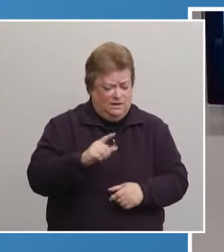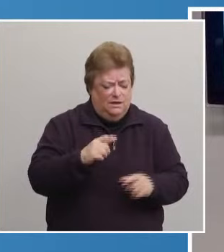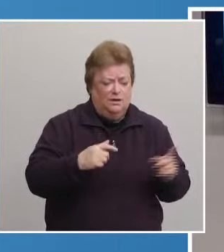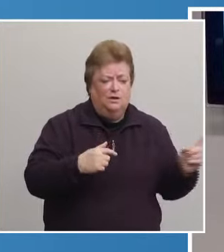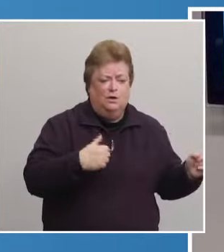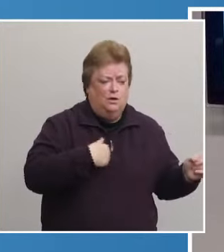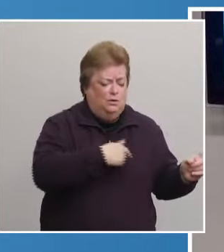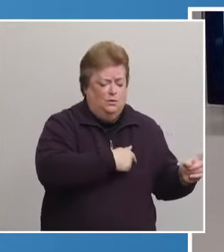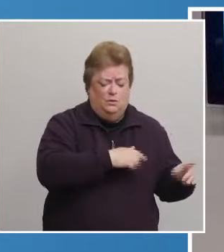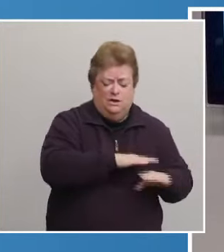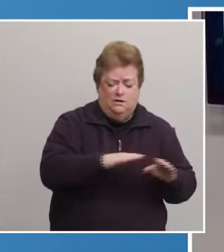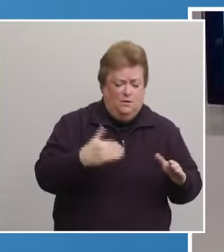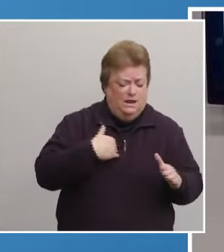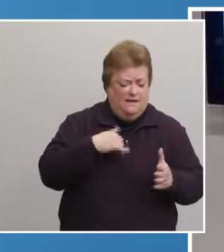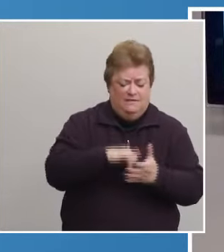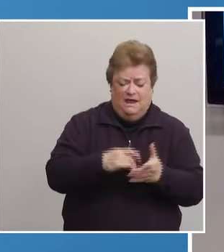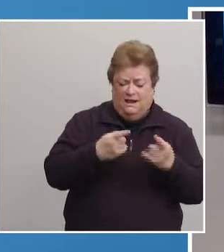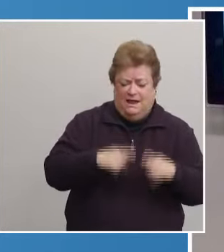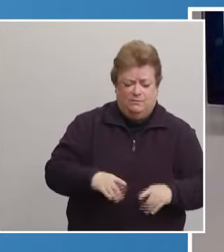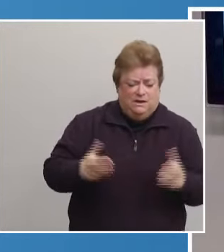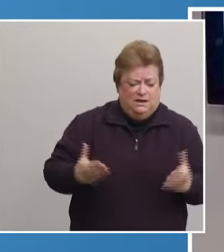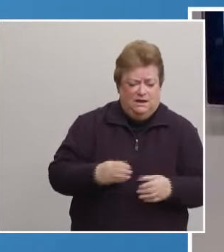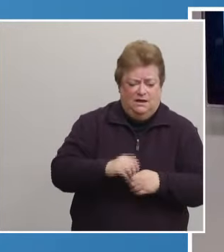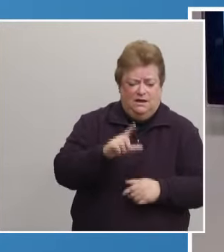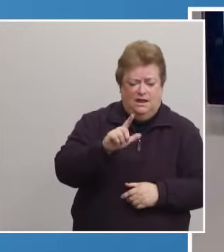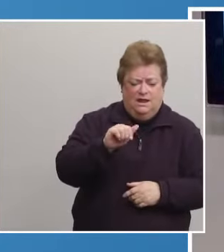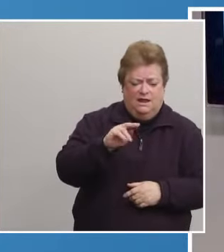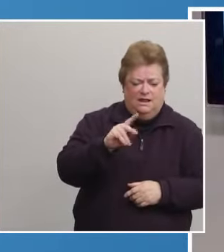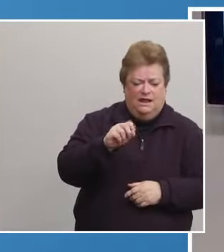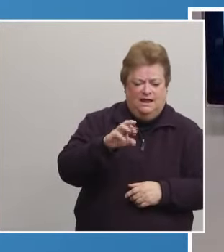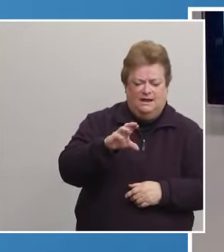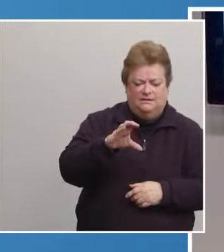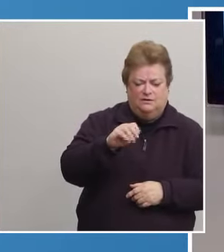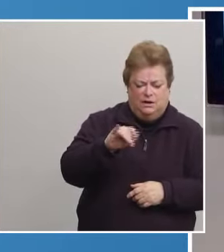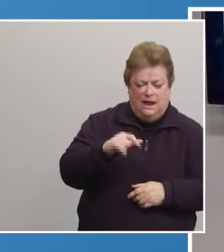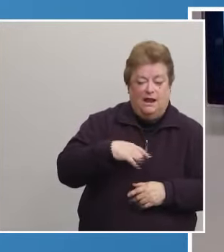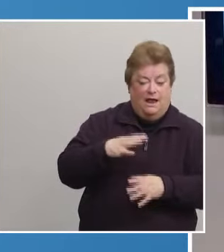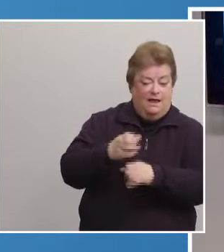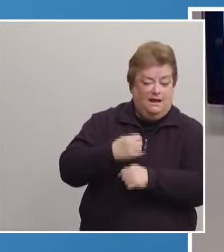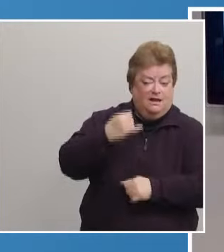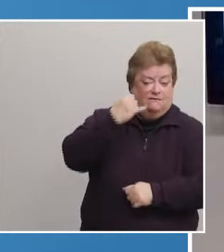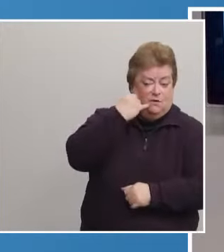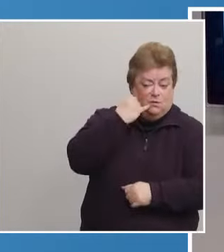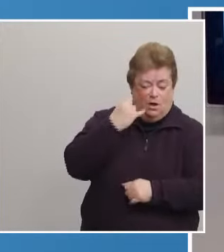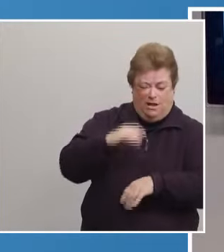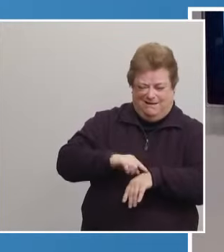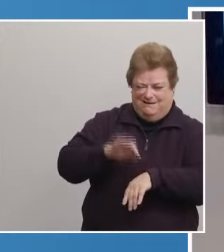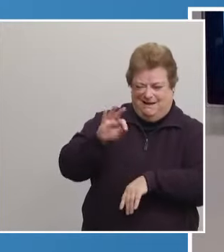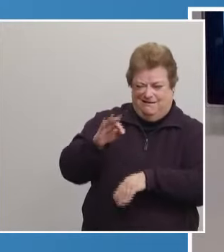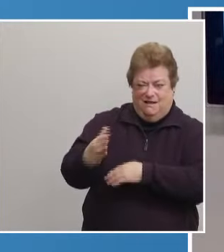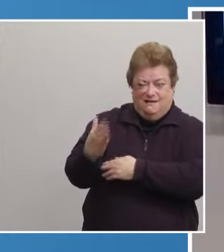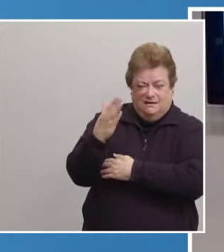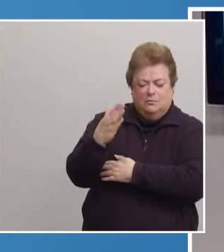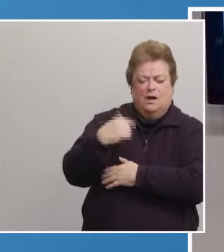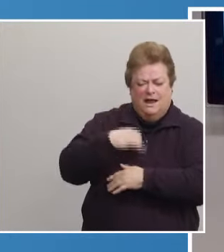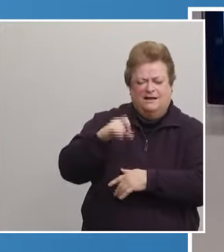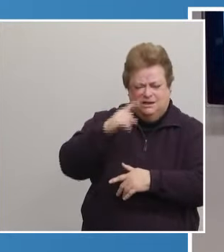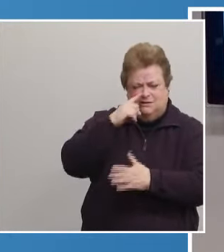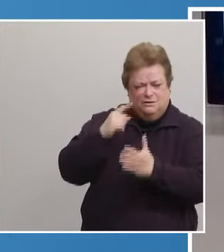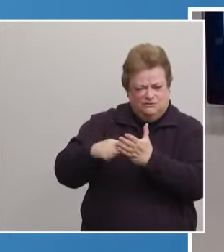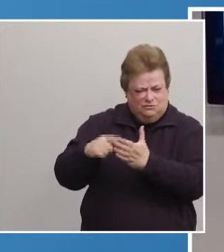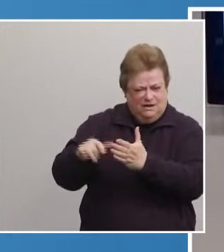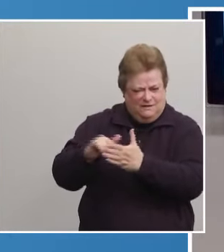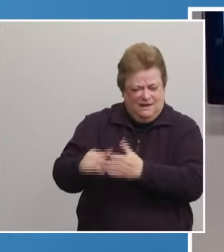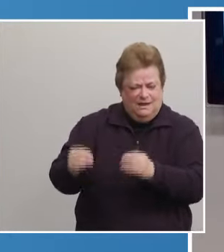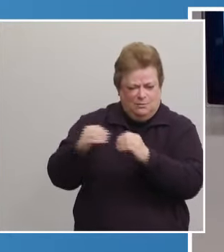variant in Lancaster County. And actually, I was on a call at 9am. So I have to check that further. We had